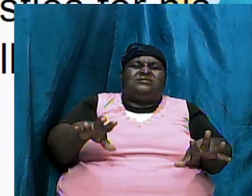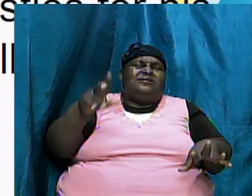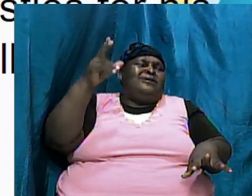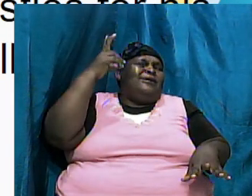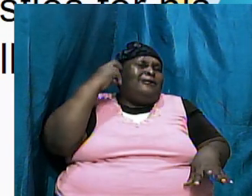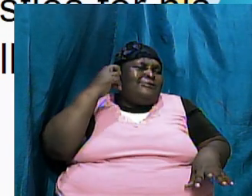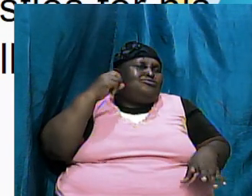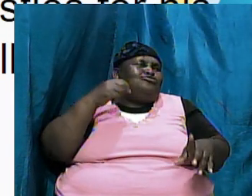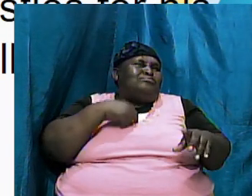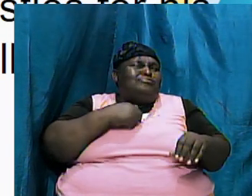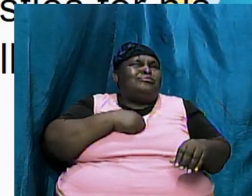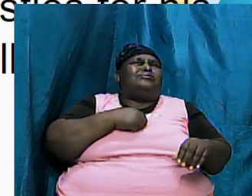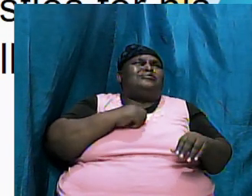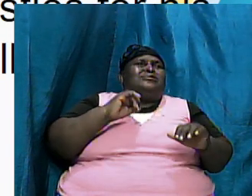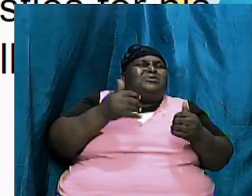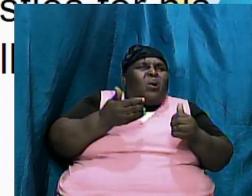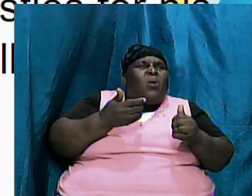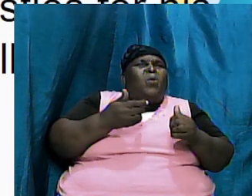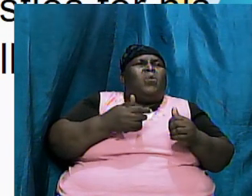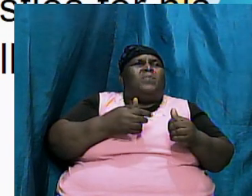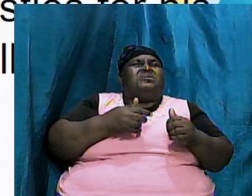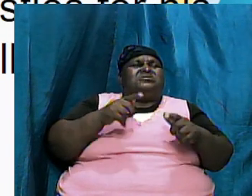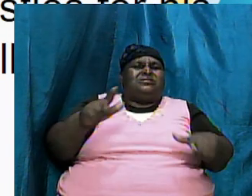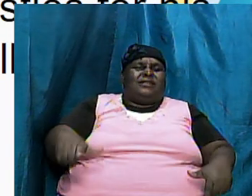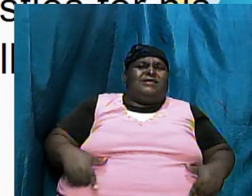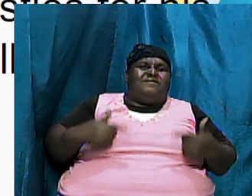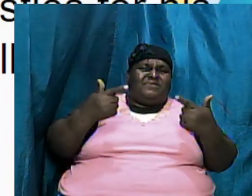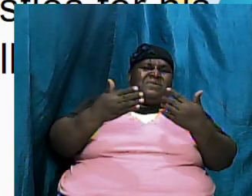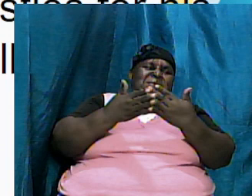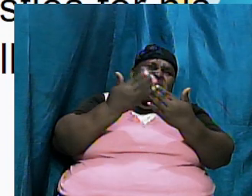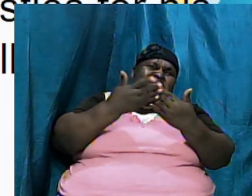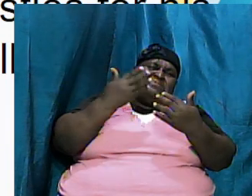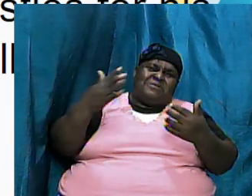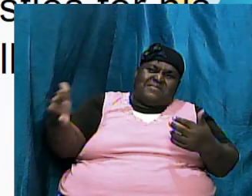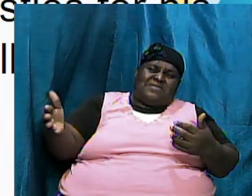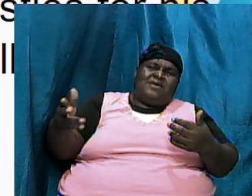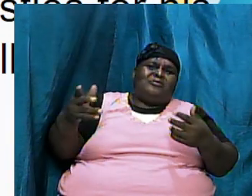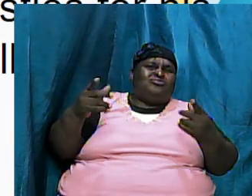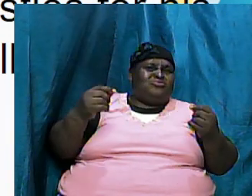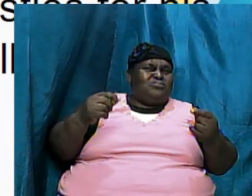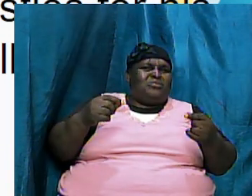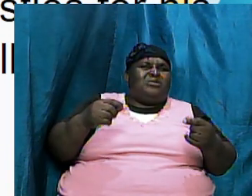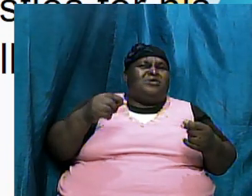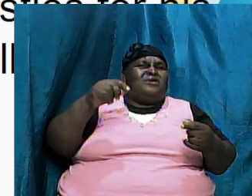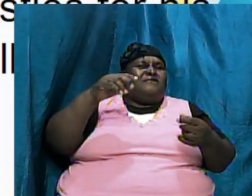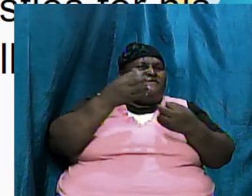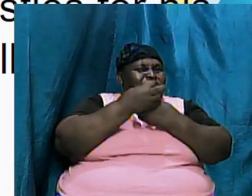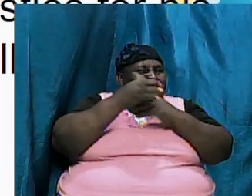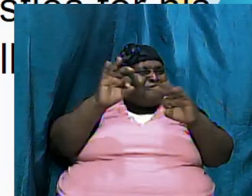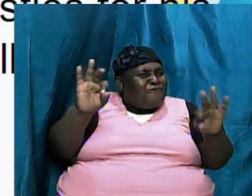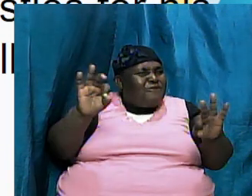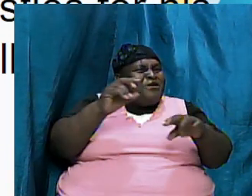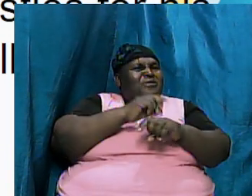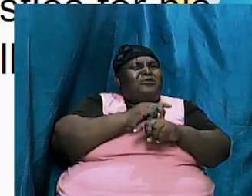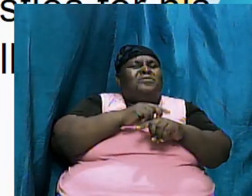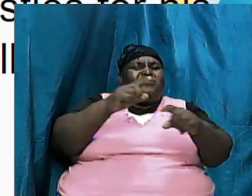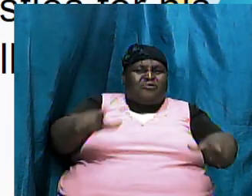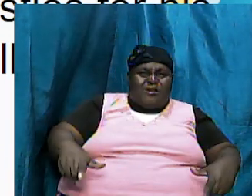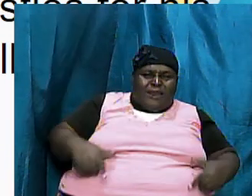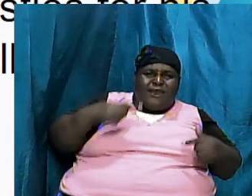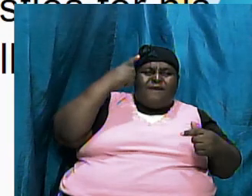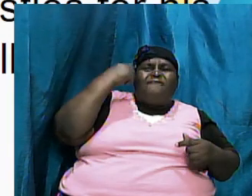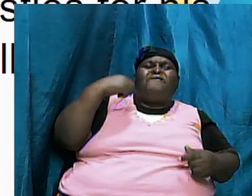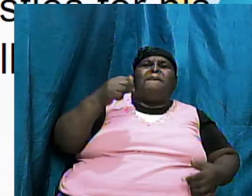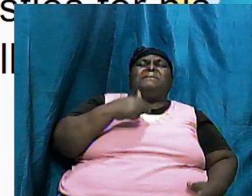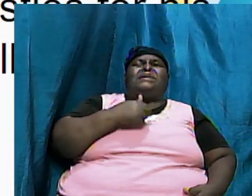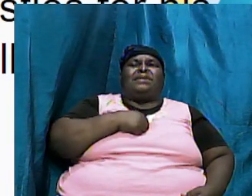me this is how you must proceed these are the simple things you must do I give you freedom to walk with me but walk